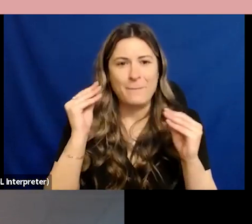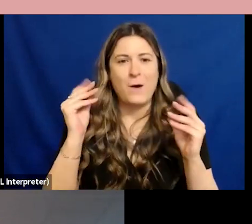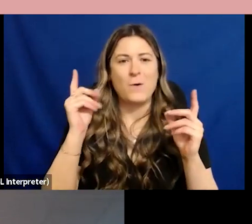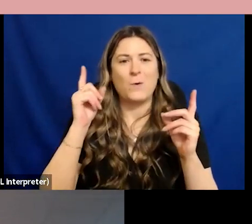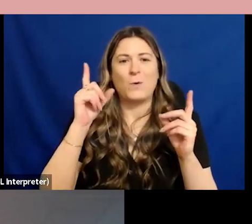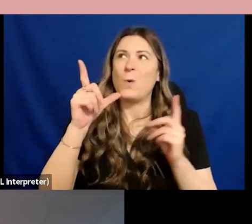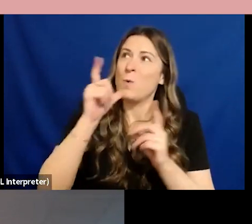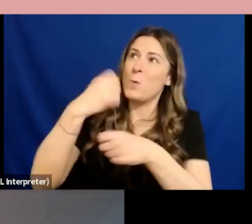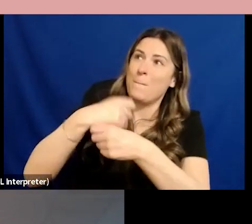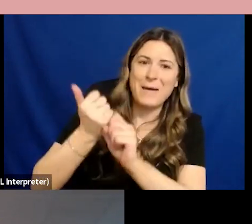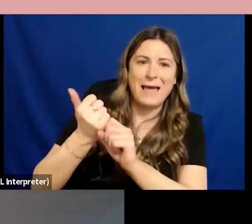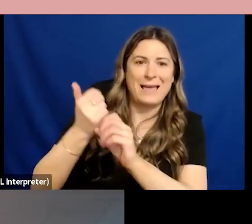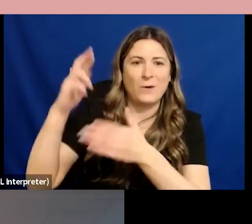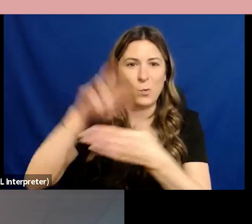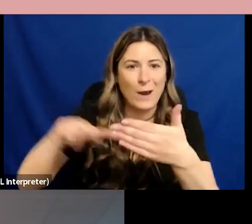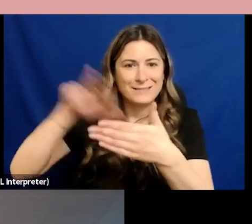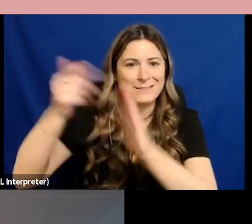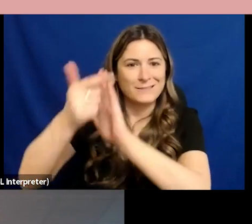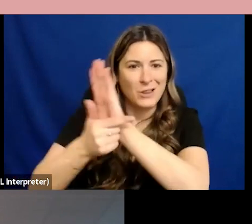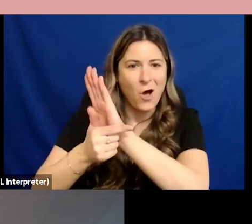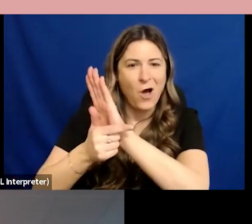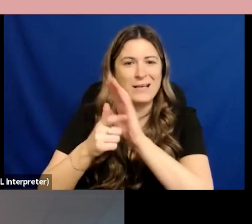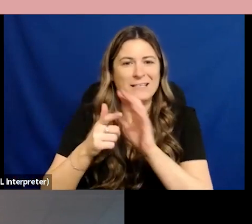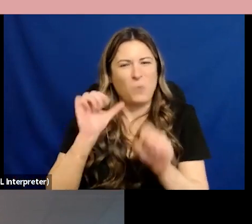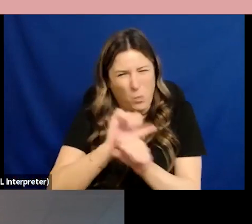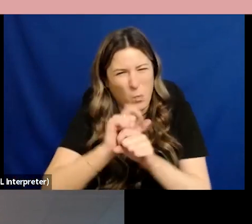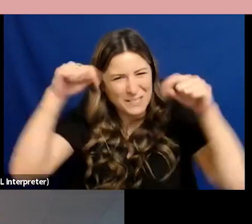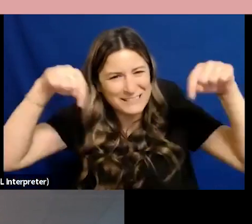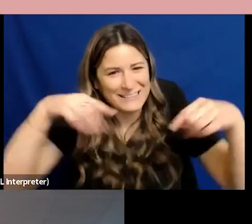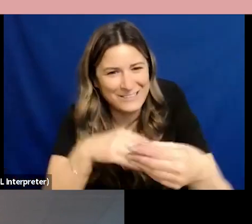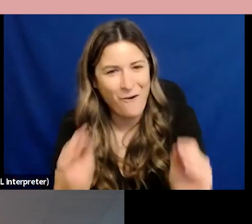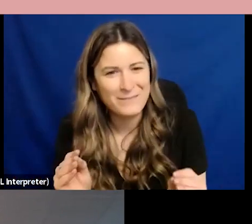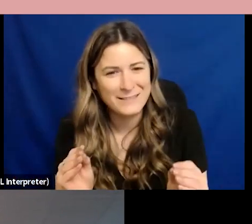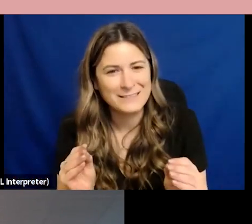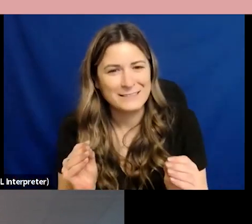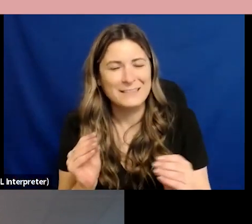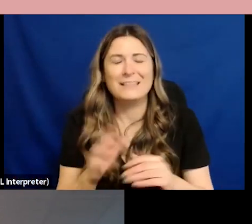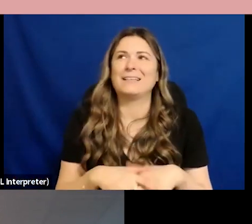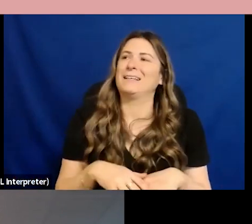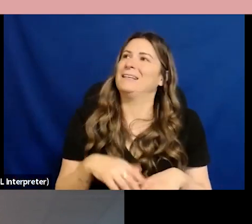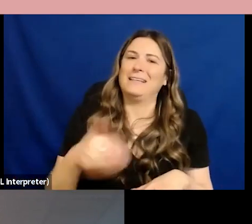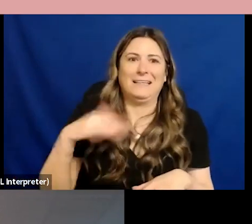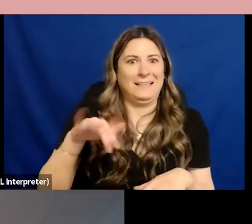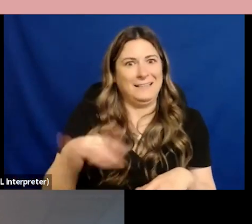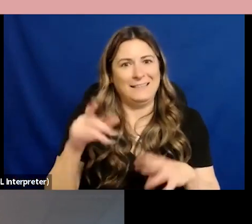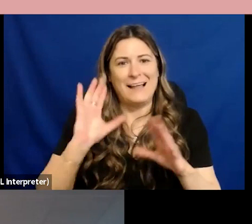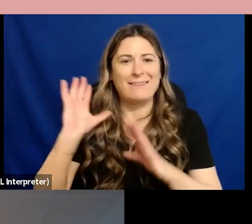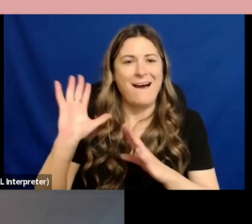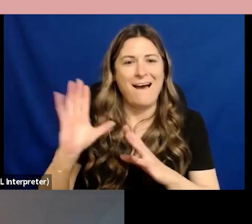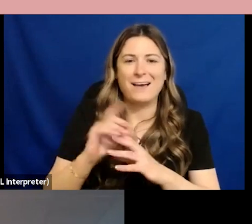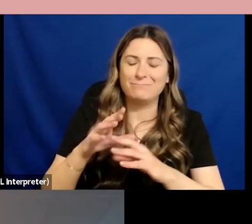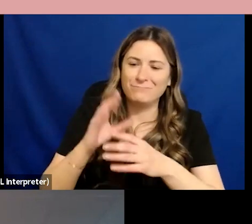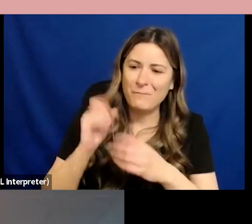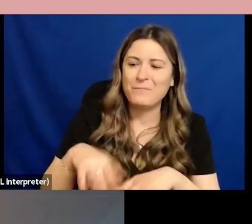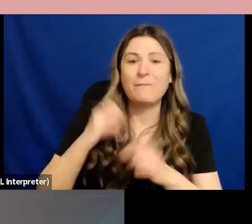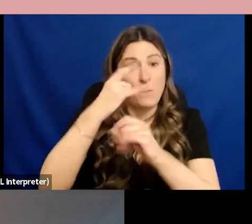office and that they're over each centuries there's or decades there's been people that have tried to find a voice um within the attorney general's office